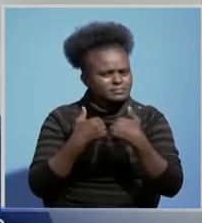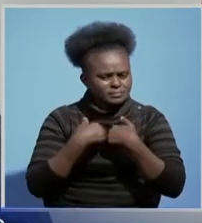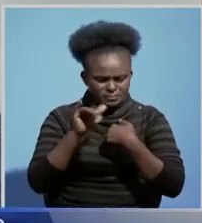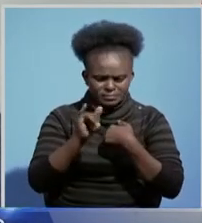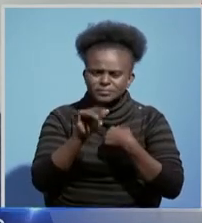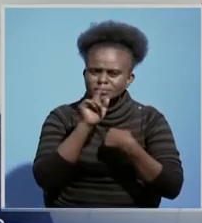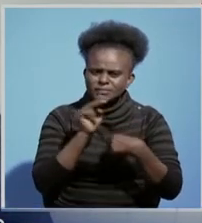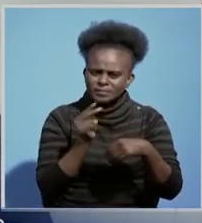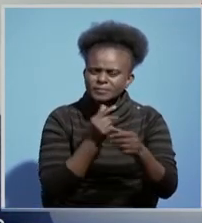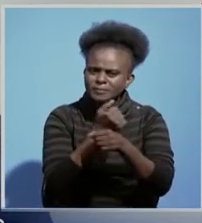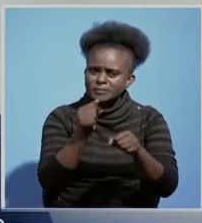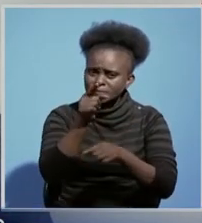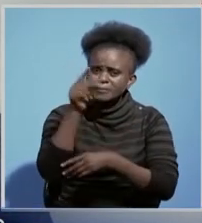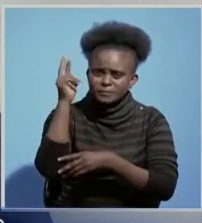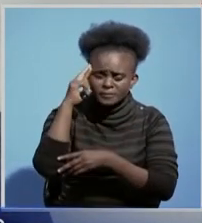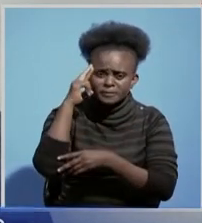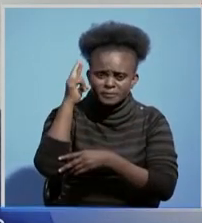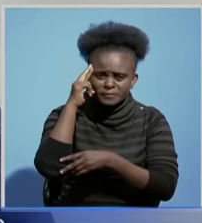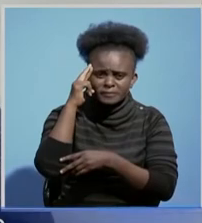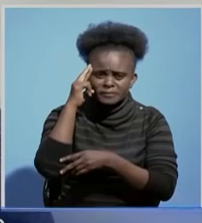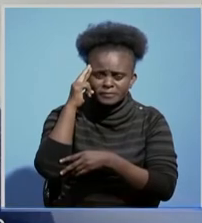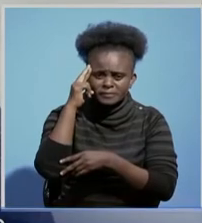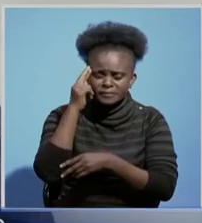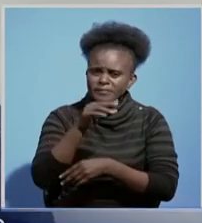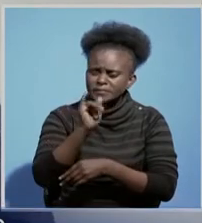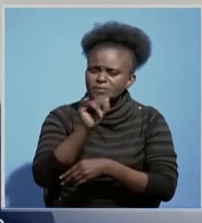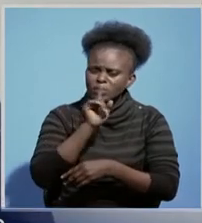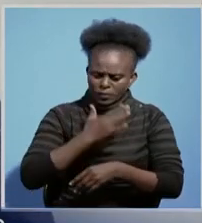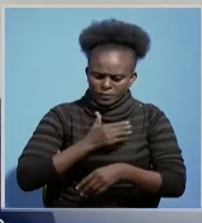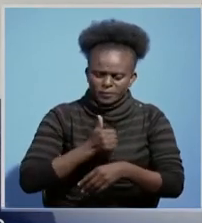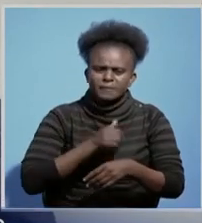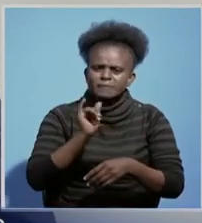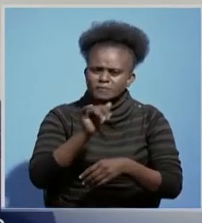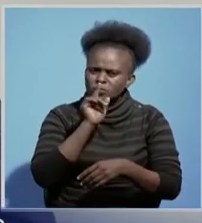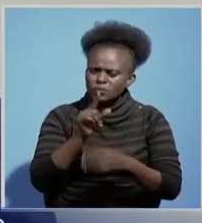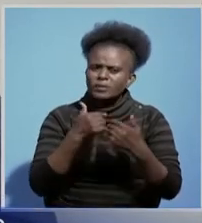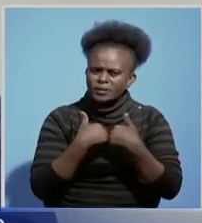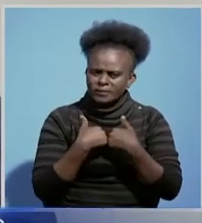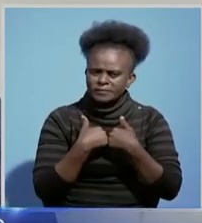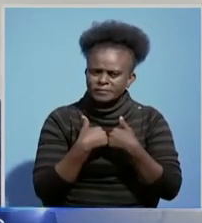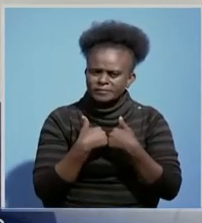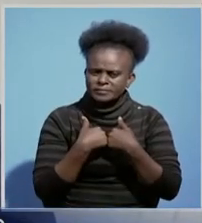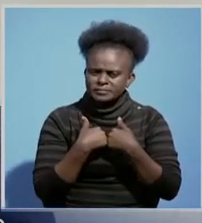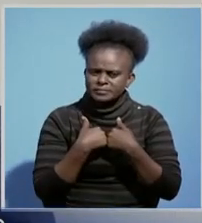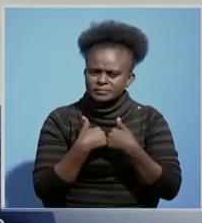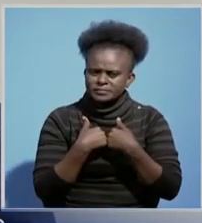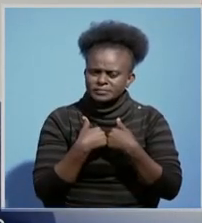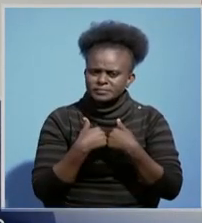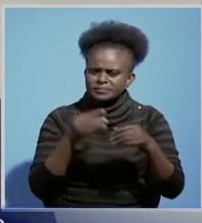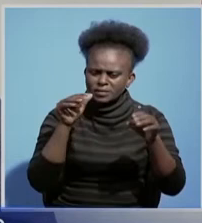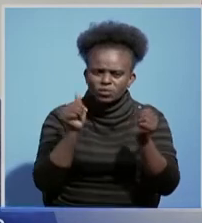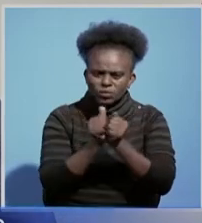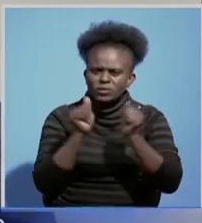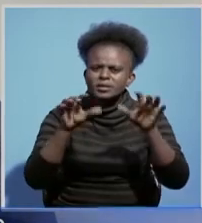are. You recall I have been on record from PSMD and cabinet